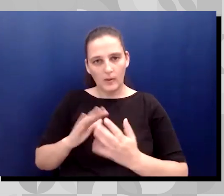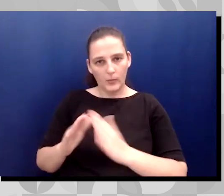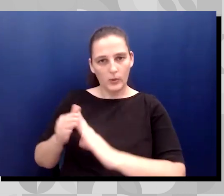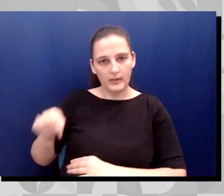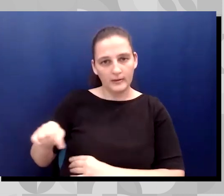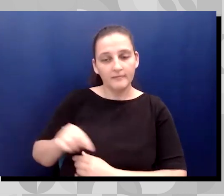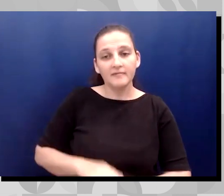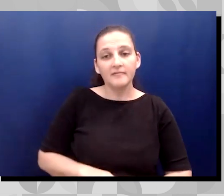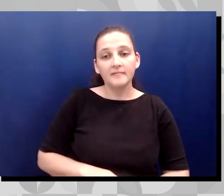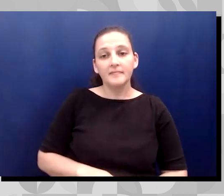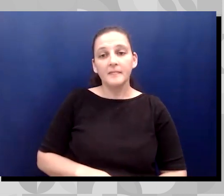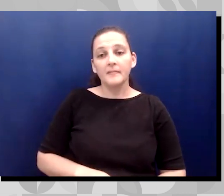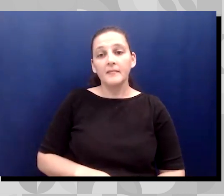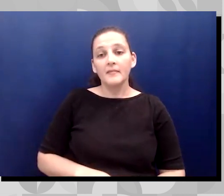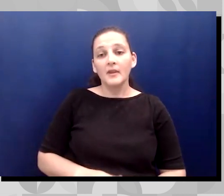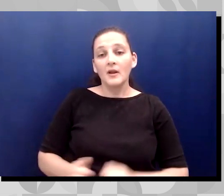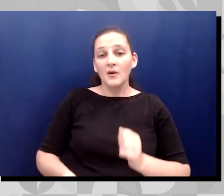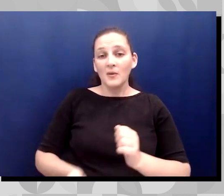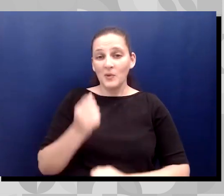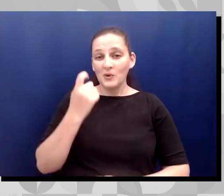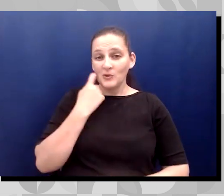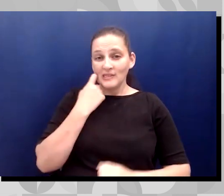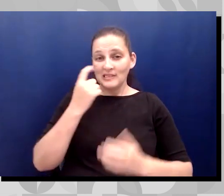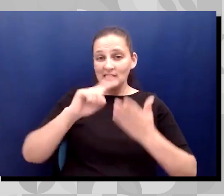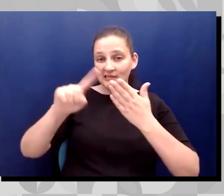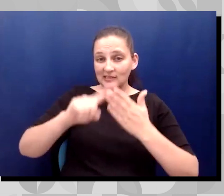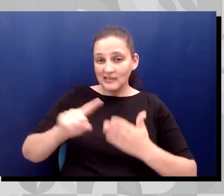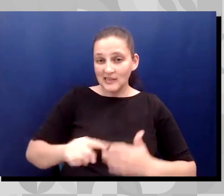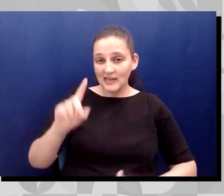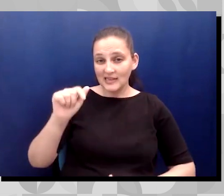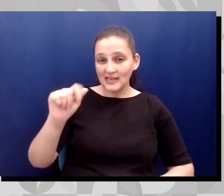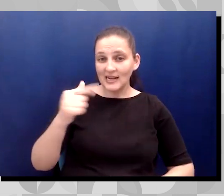recent census data, 10% of Hispanics in the